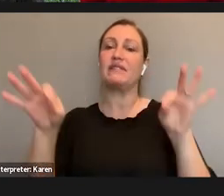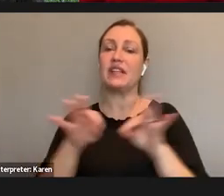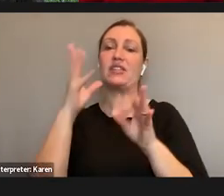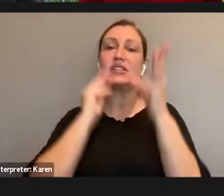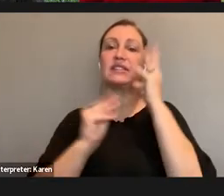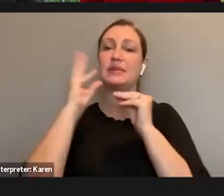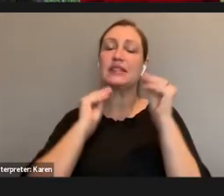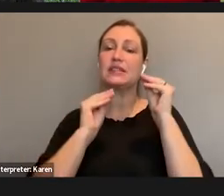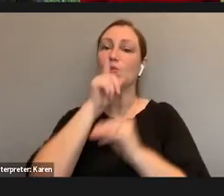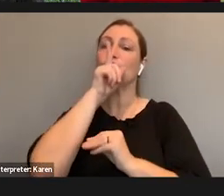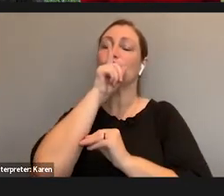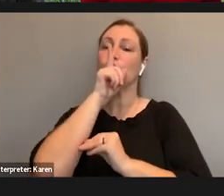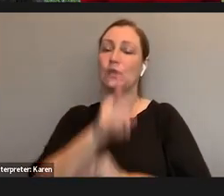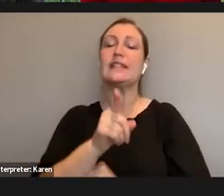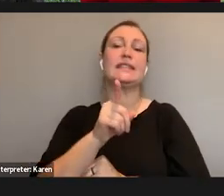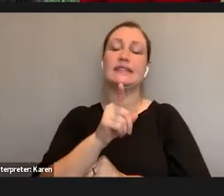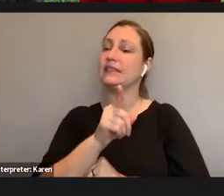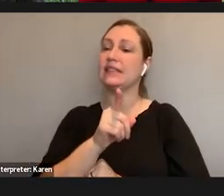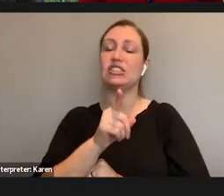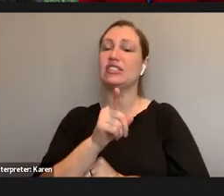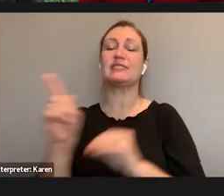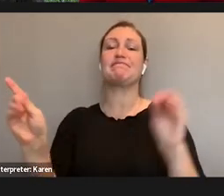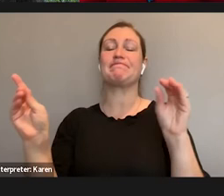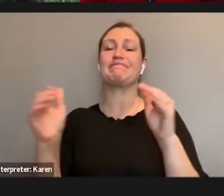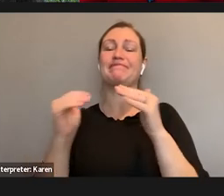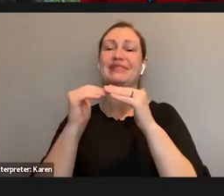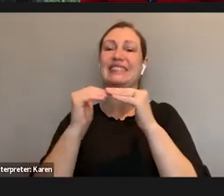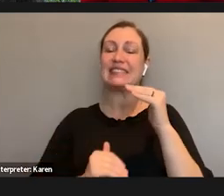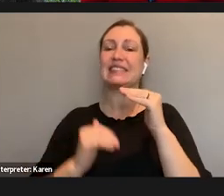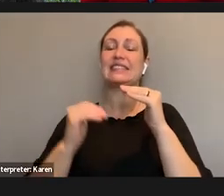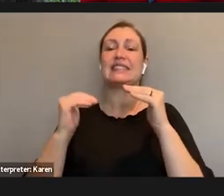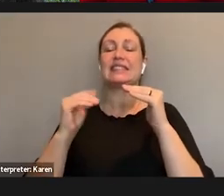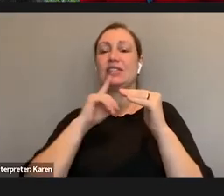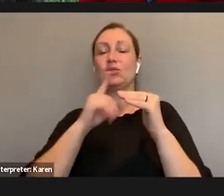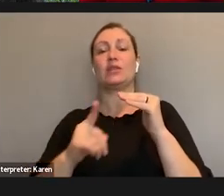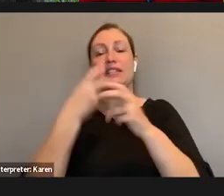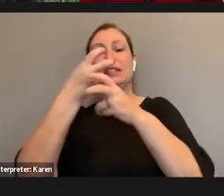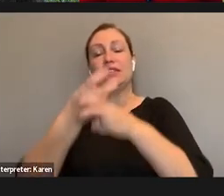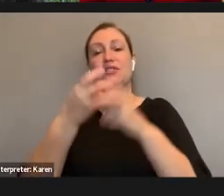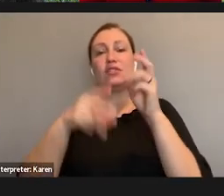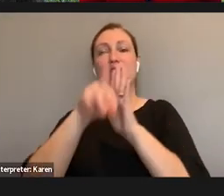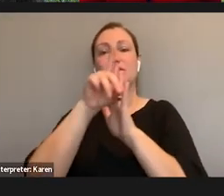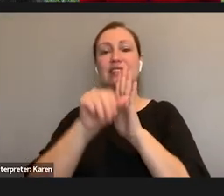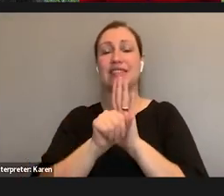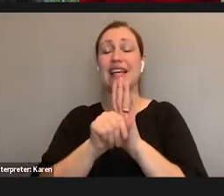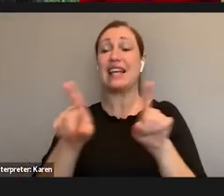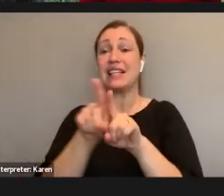barrier for people with disabilities when field work is required for degree education. And